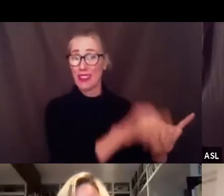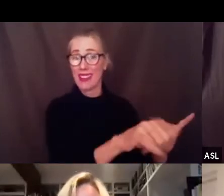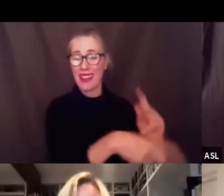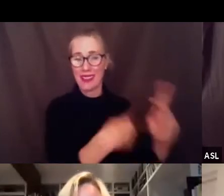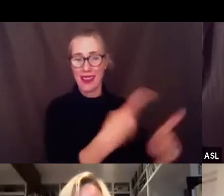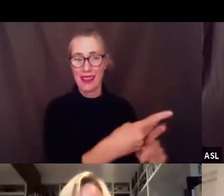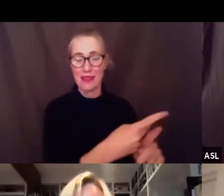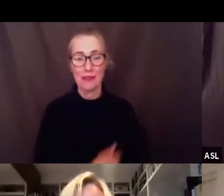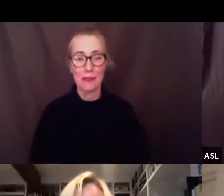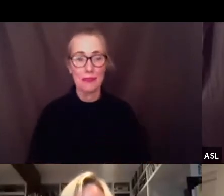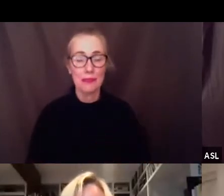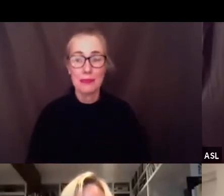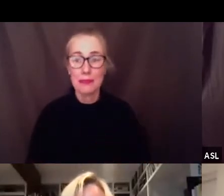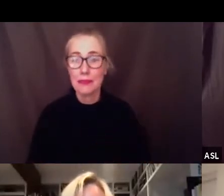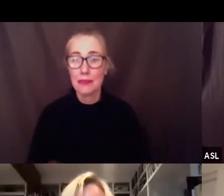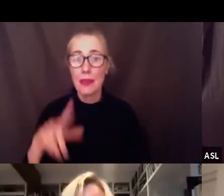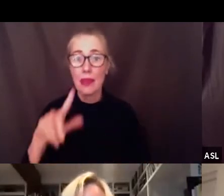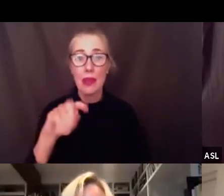want to add something todd